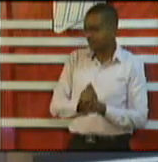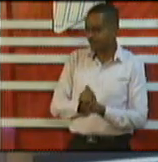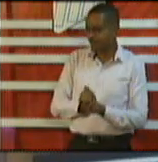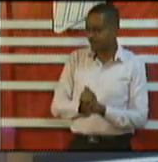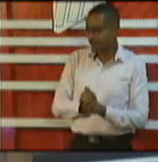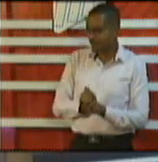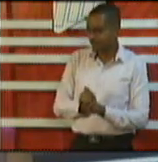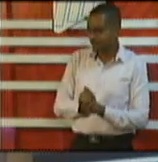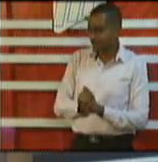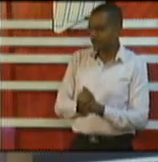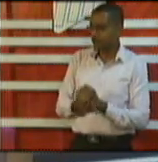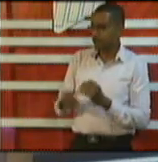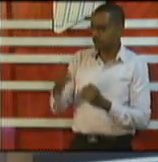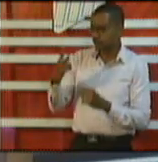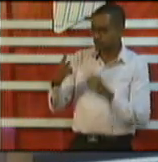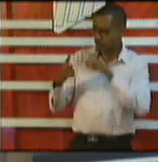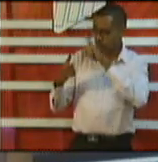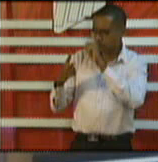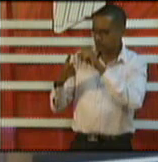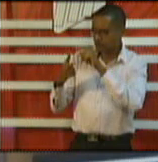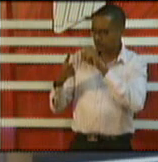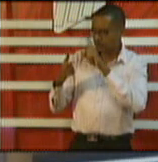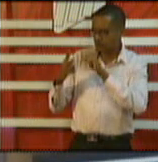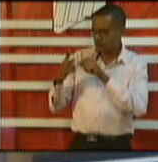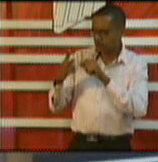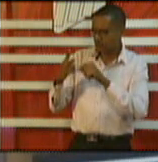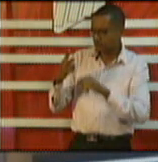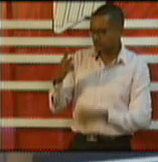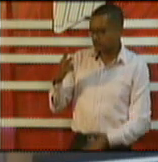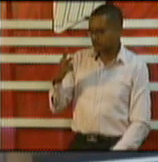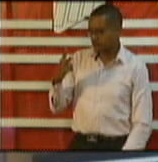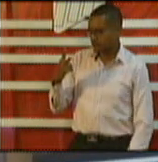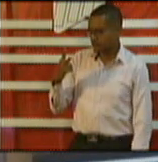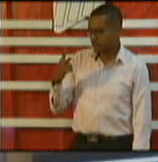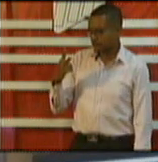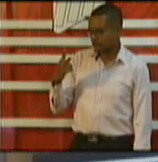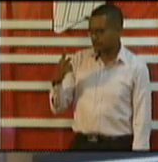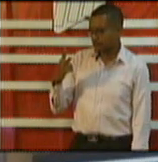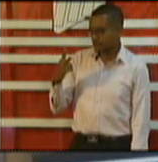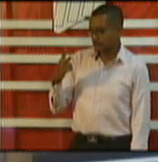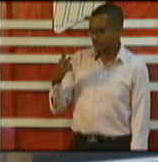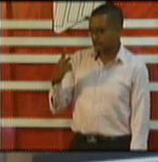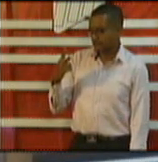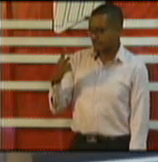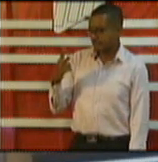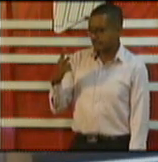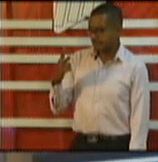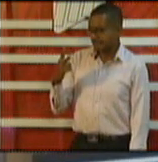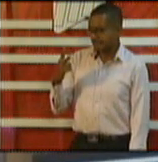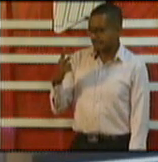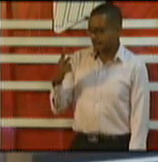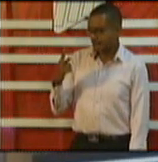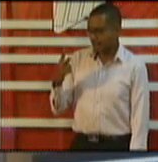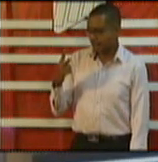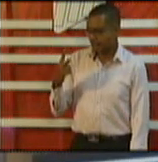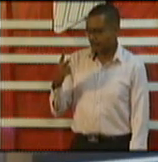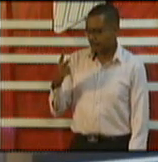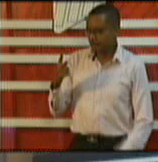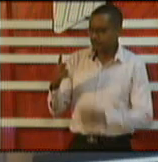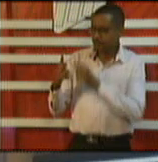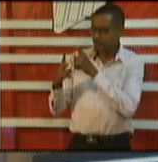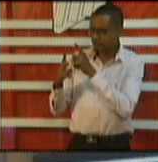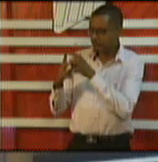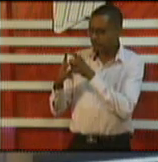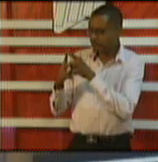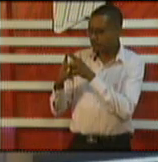my two questions quickly one for Minister De Al-Sing and the other for Minister Stuart Minister of National